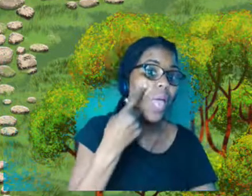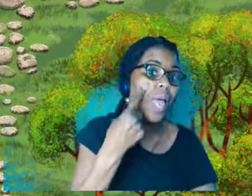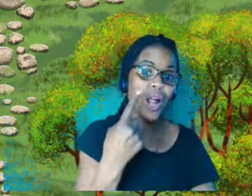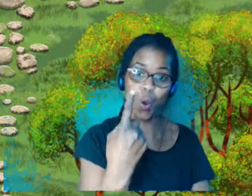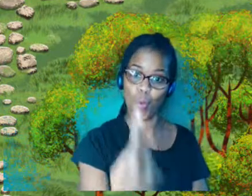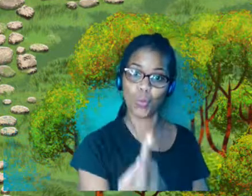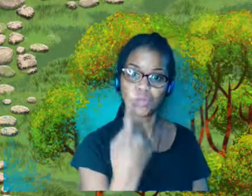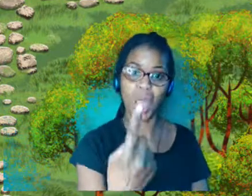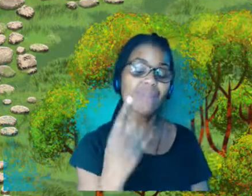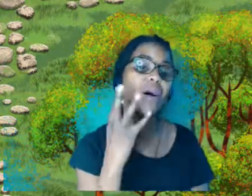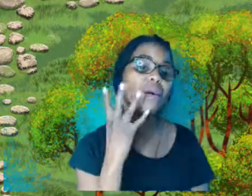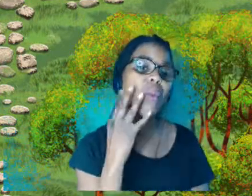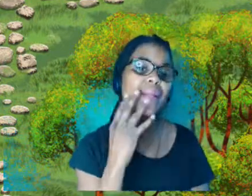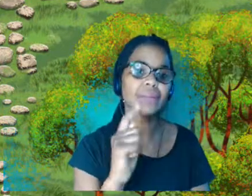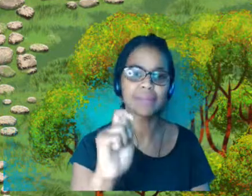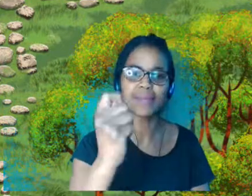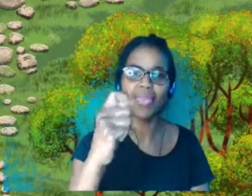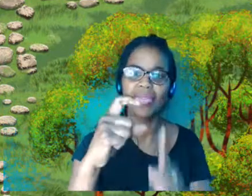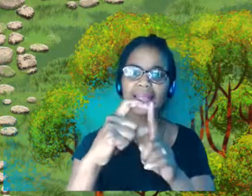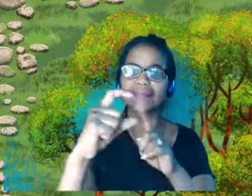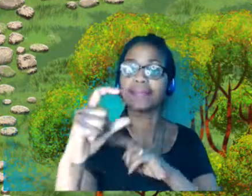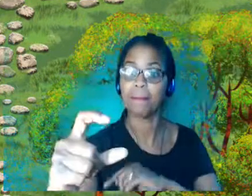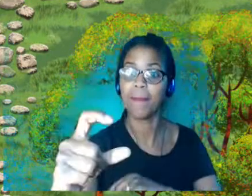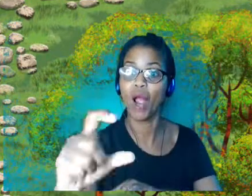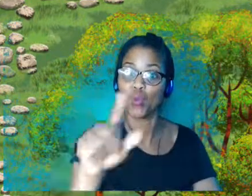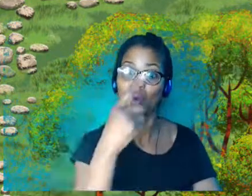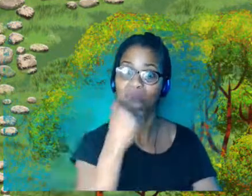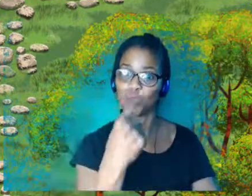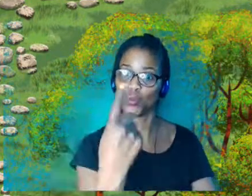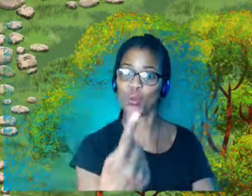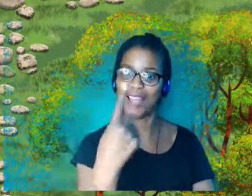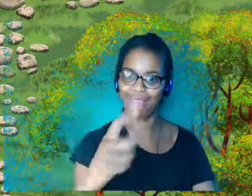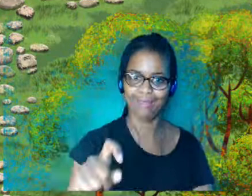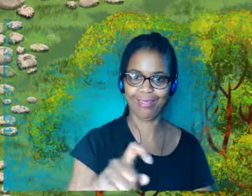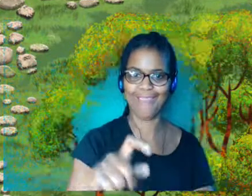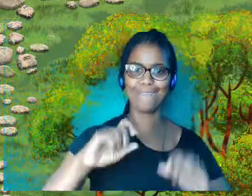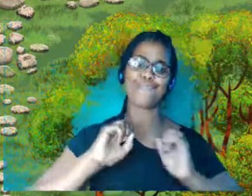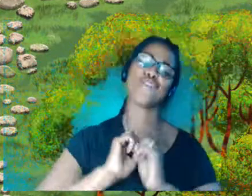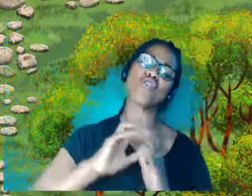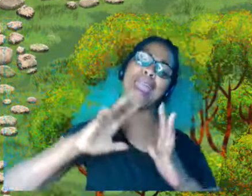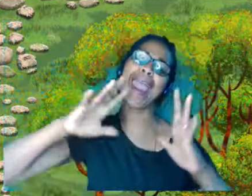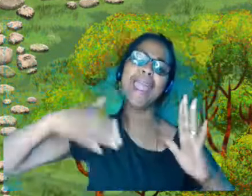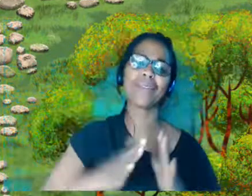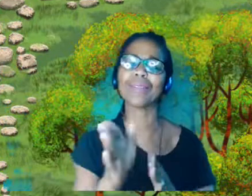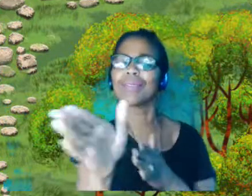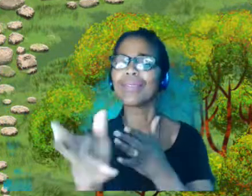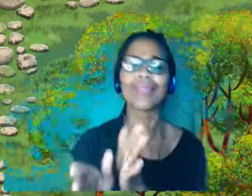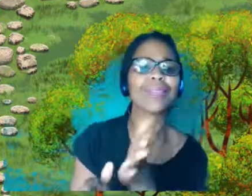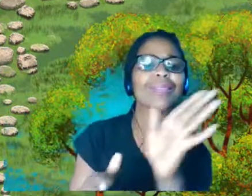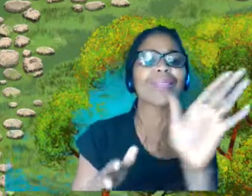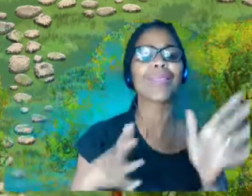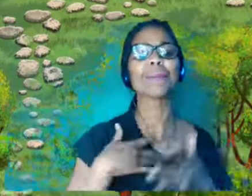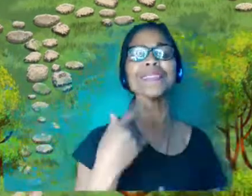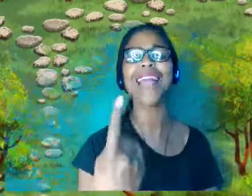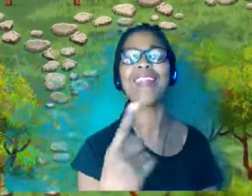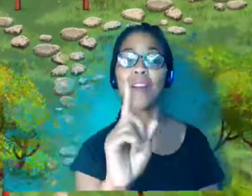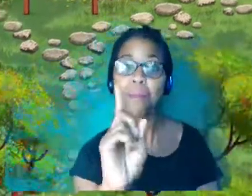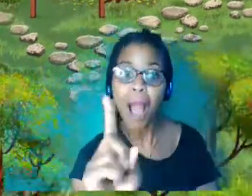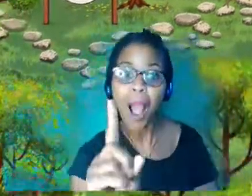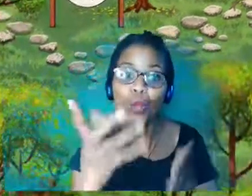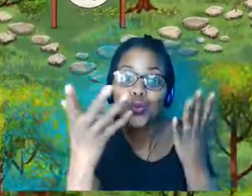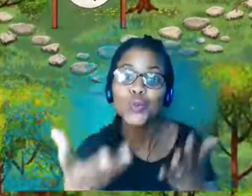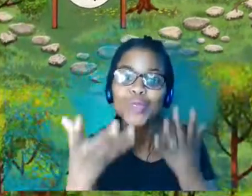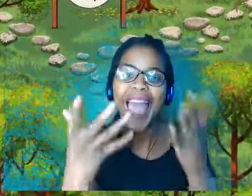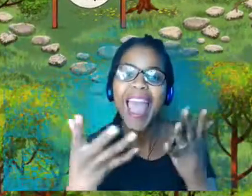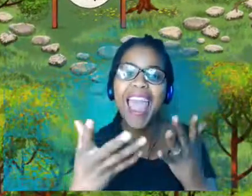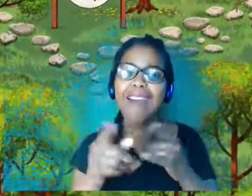10th of December, and you will be free. But for the purposes of today, we're going to take you on a tour together. So I'm